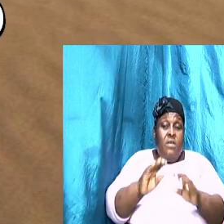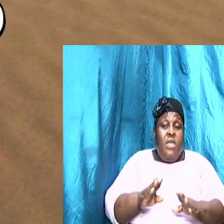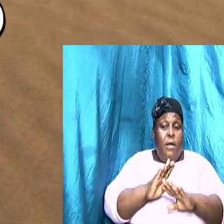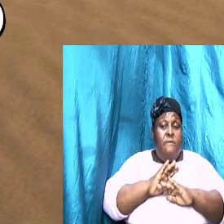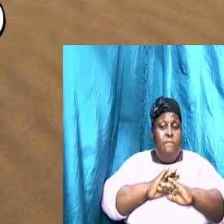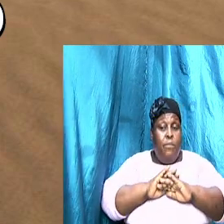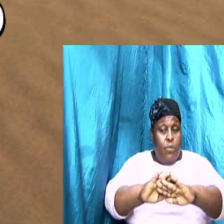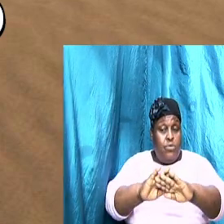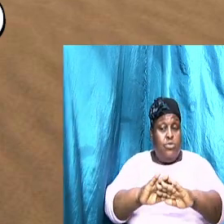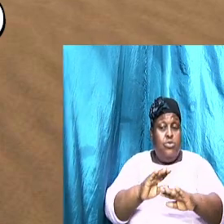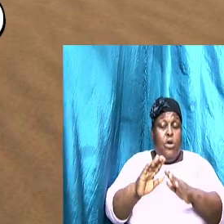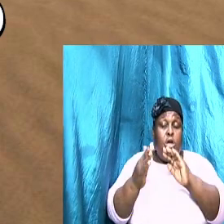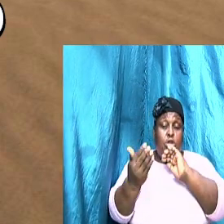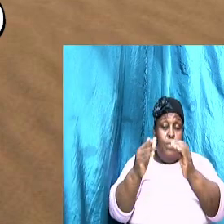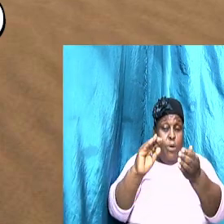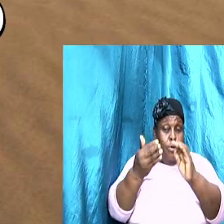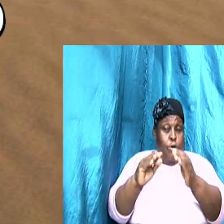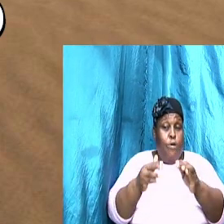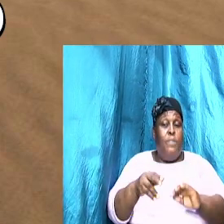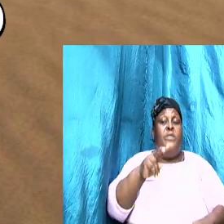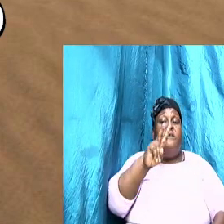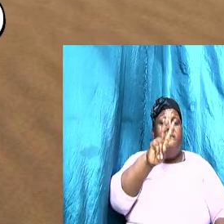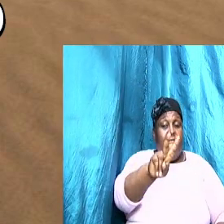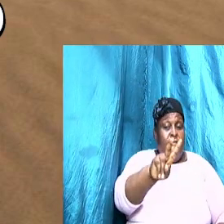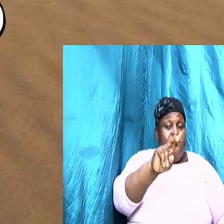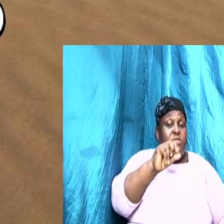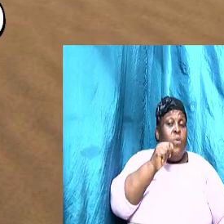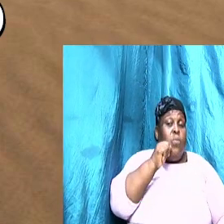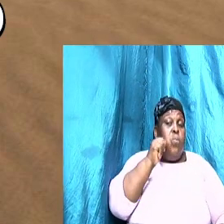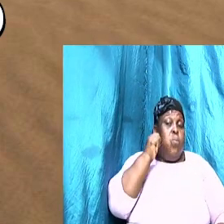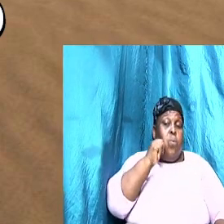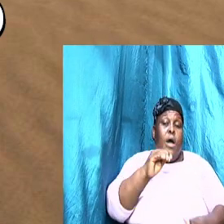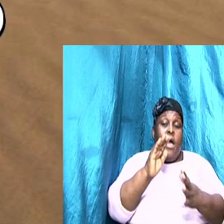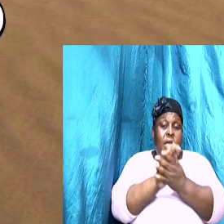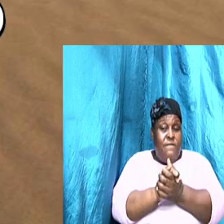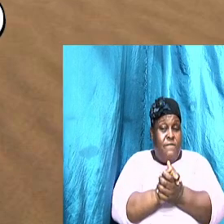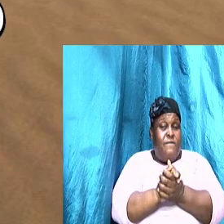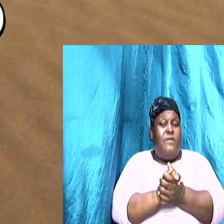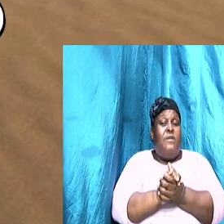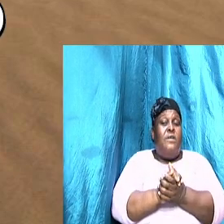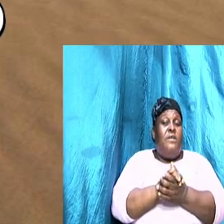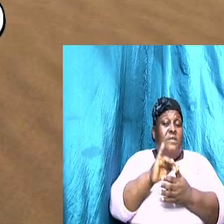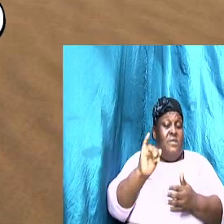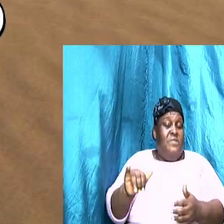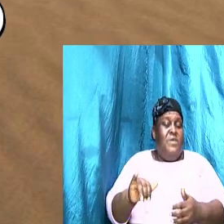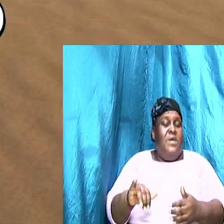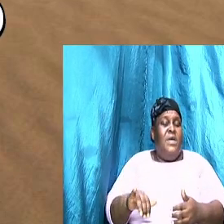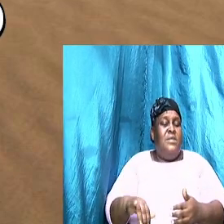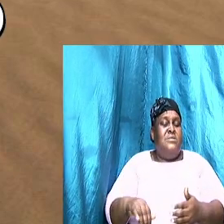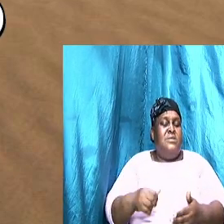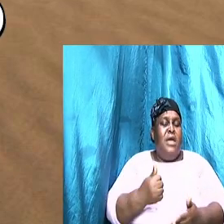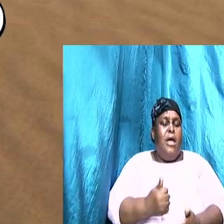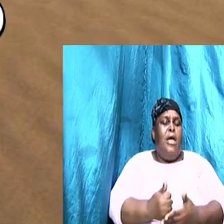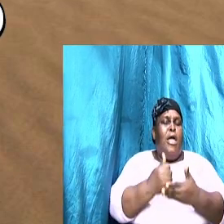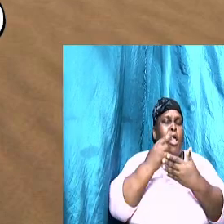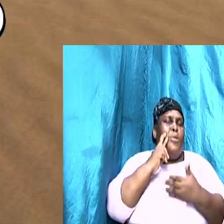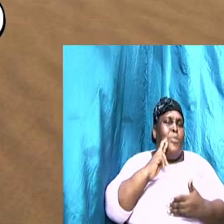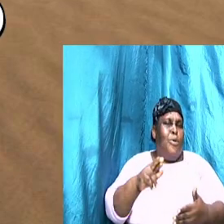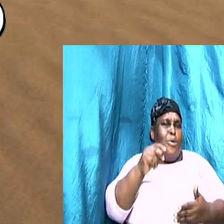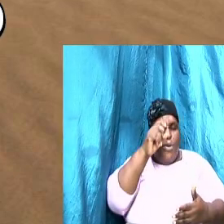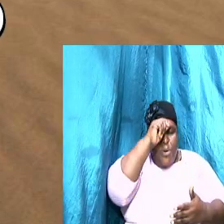woman the virtuous wife she perceives it that her merchandise is good her candle goeth